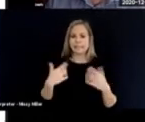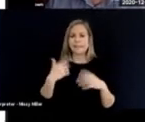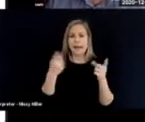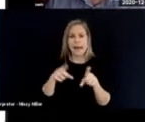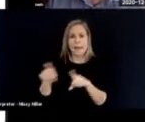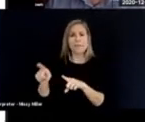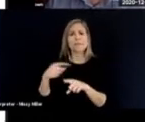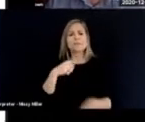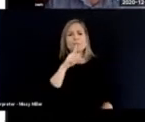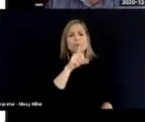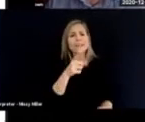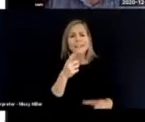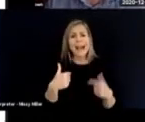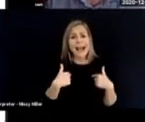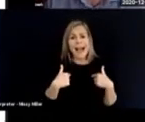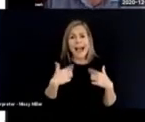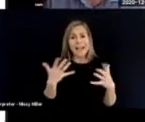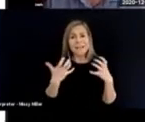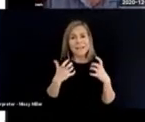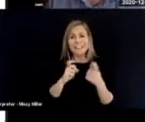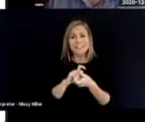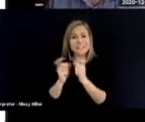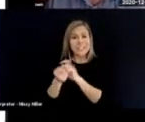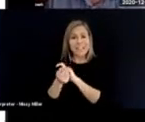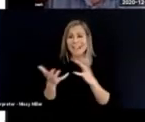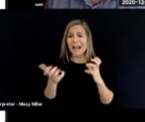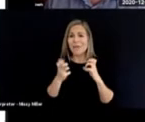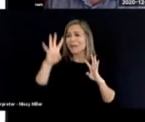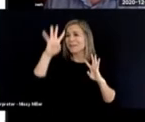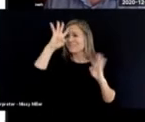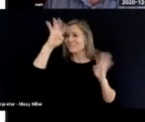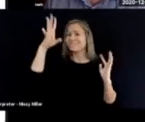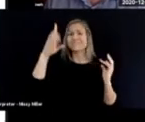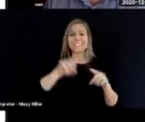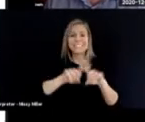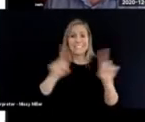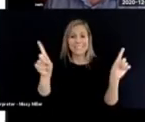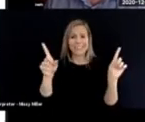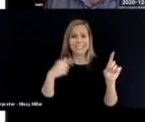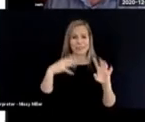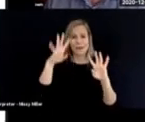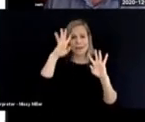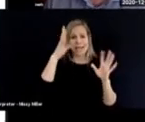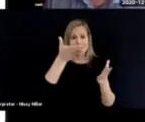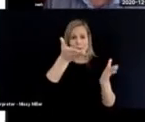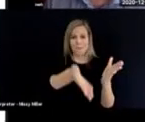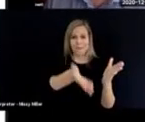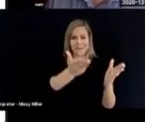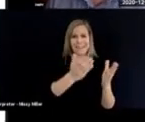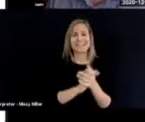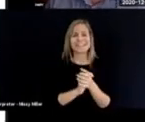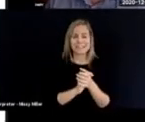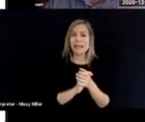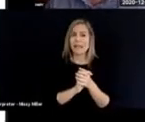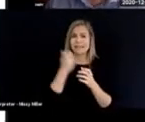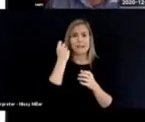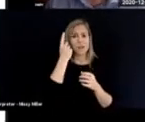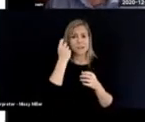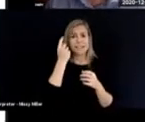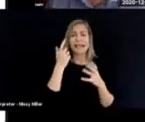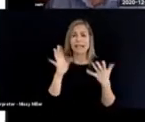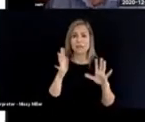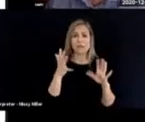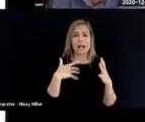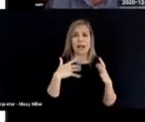wanted to change something different. So I've come up with this. And it turned out to be a little unmanageable. I ended up with enough